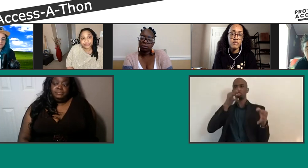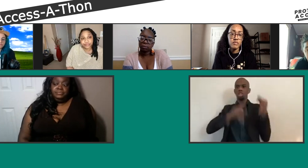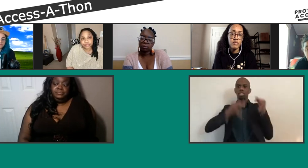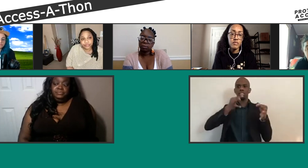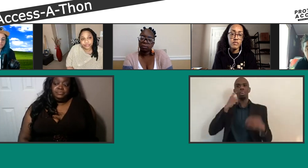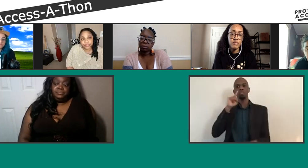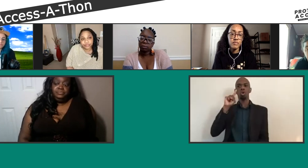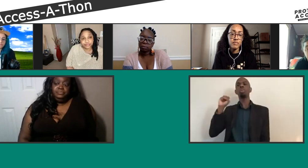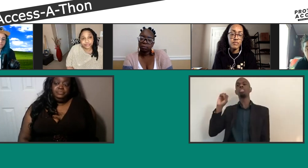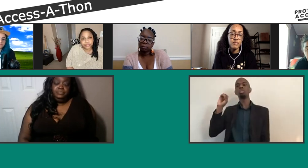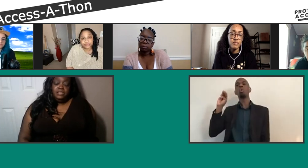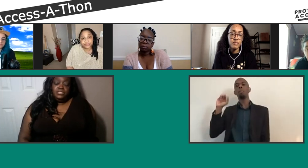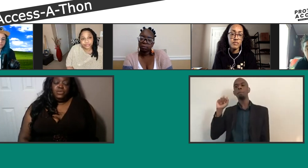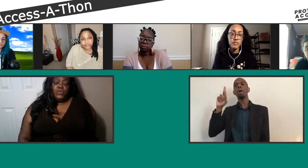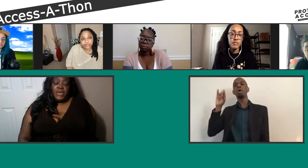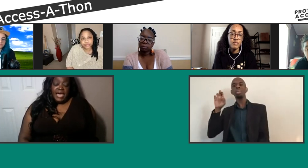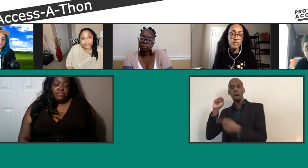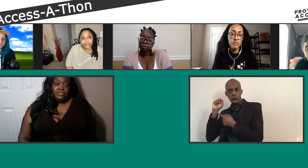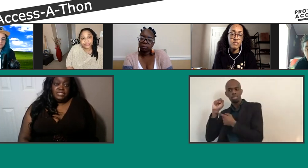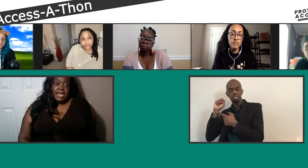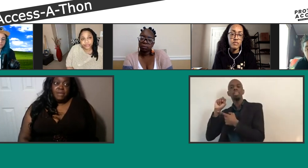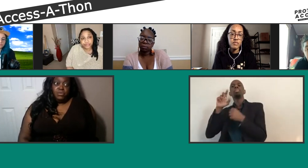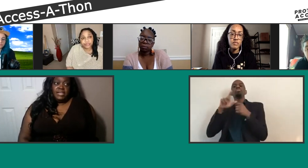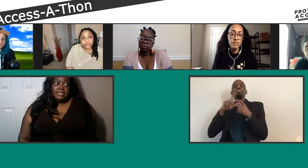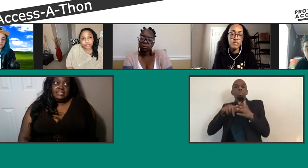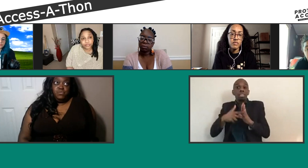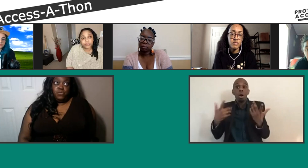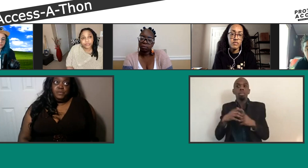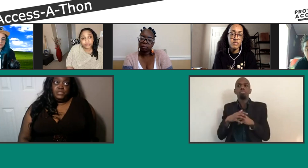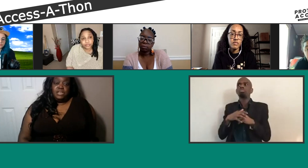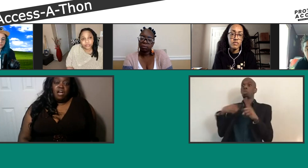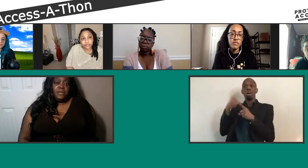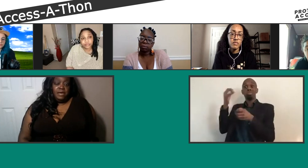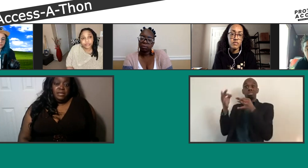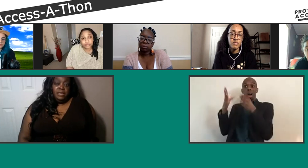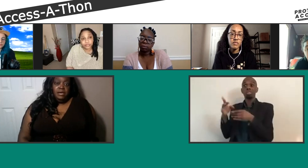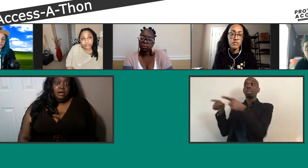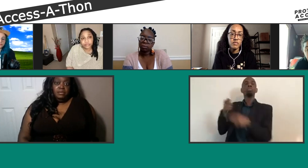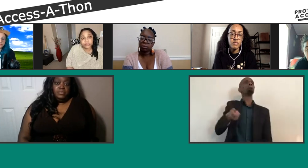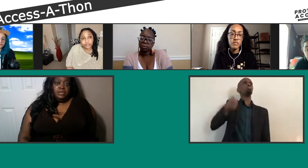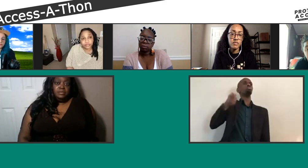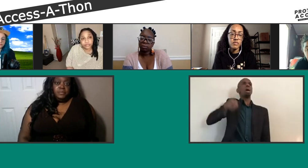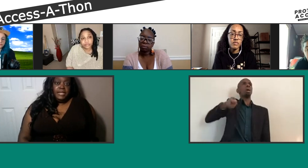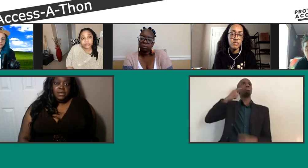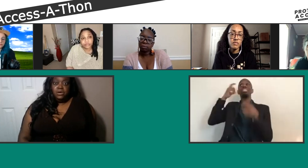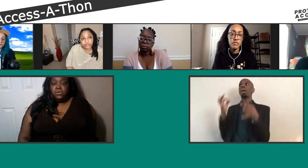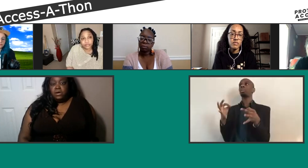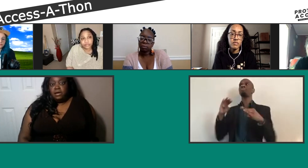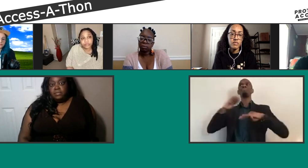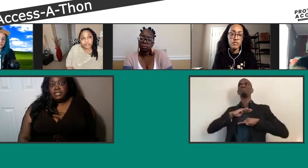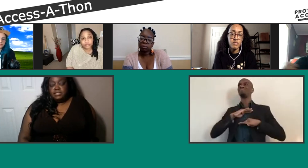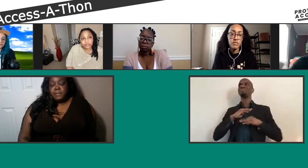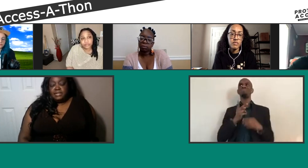so if you have the time, I would like to see more people talk about the Plano